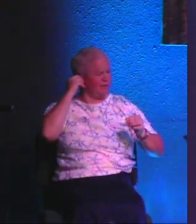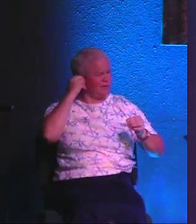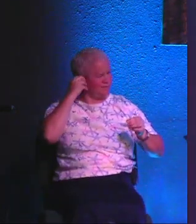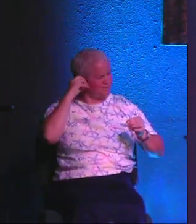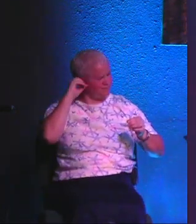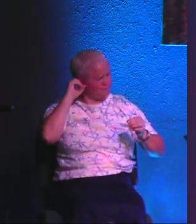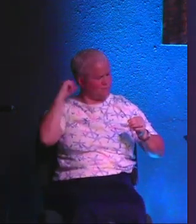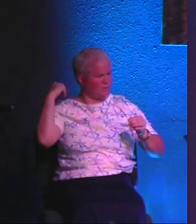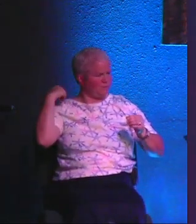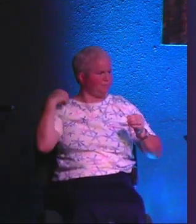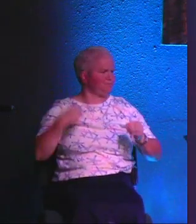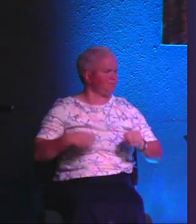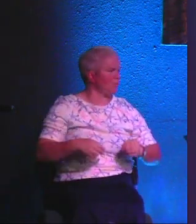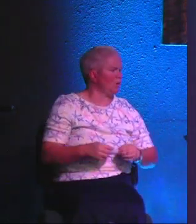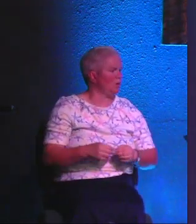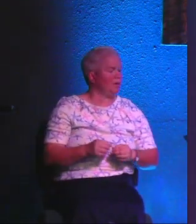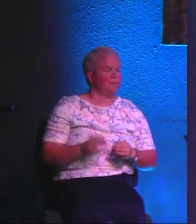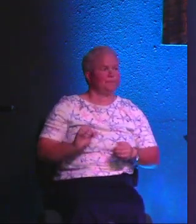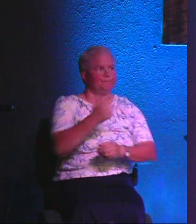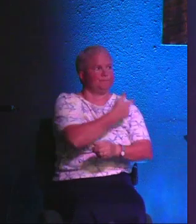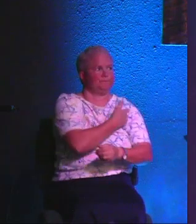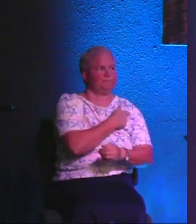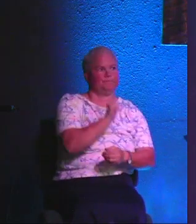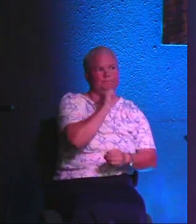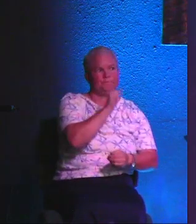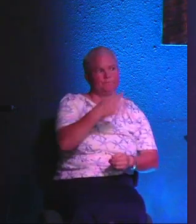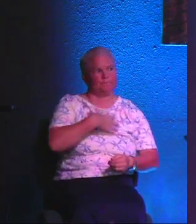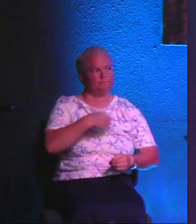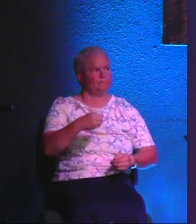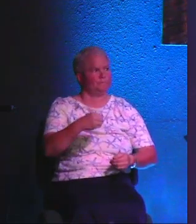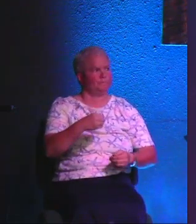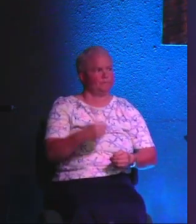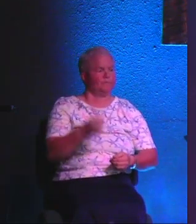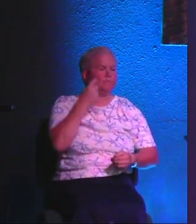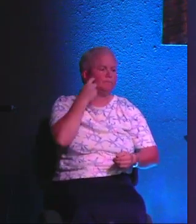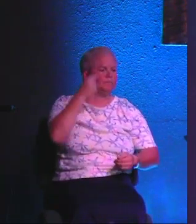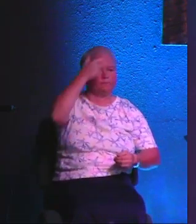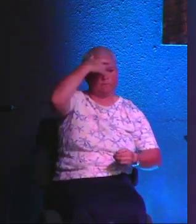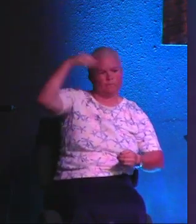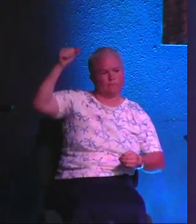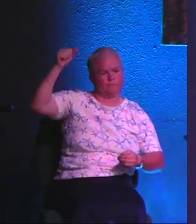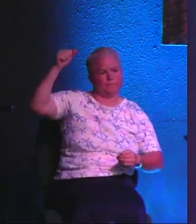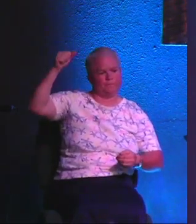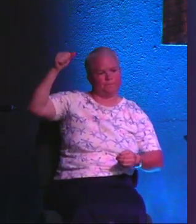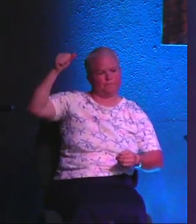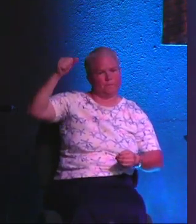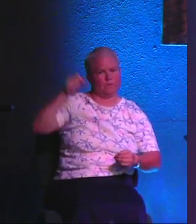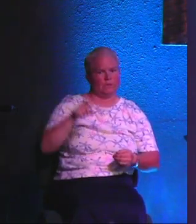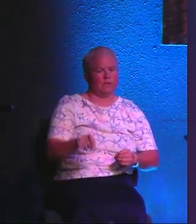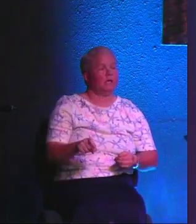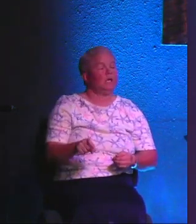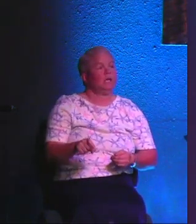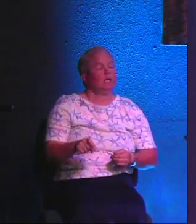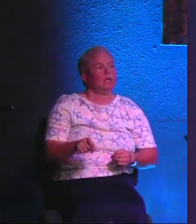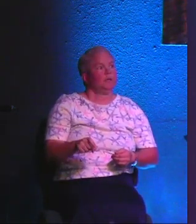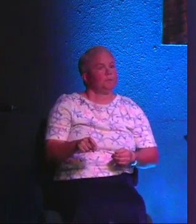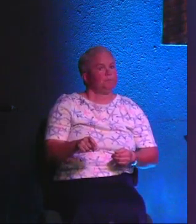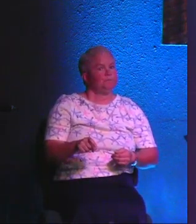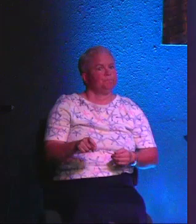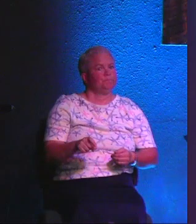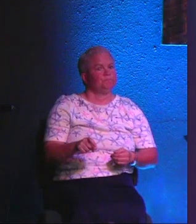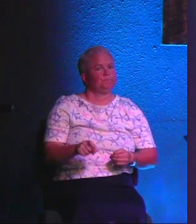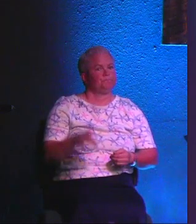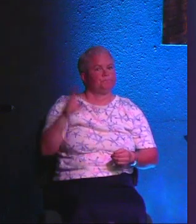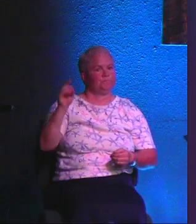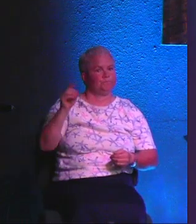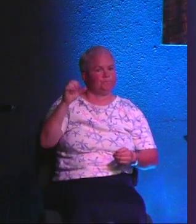he is nothing. We are not the same, just because you will admit to certain points. It's